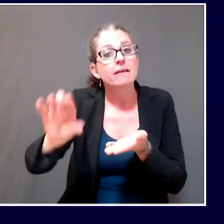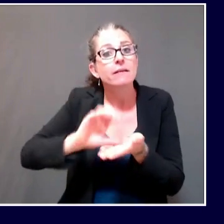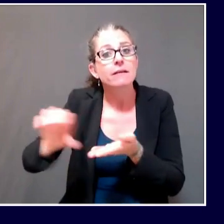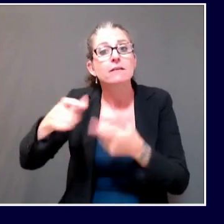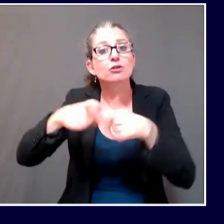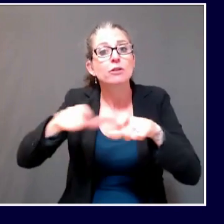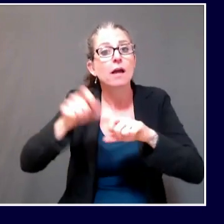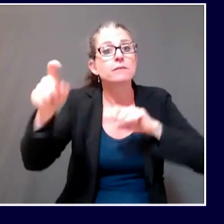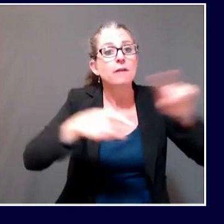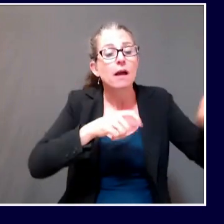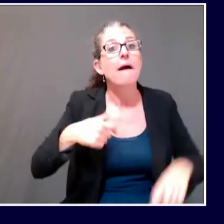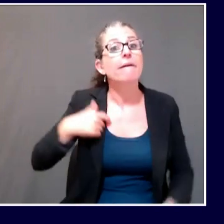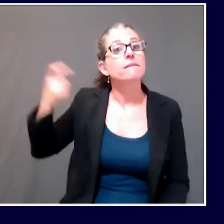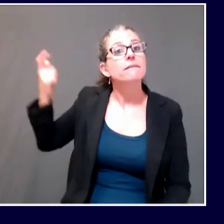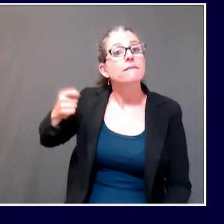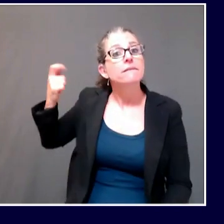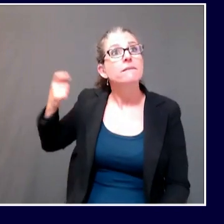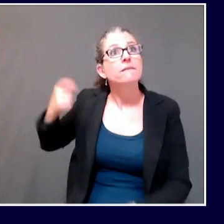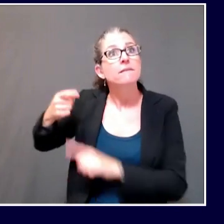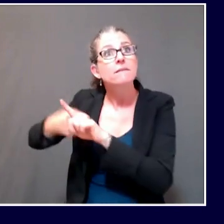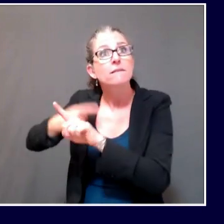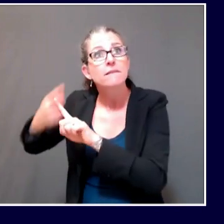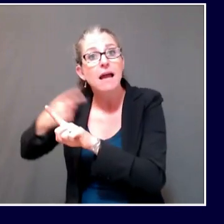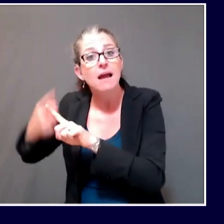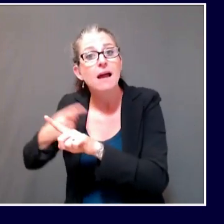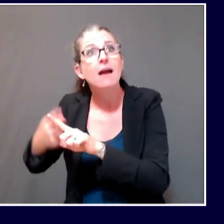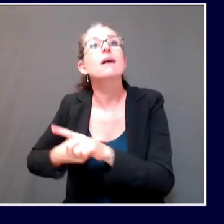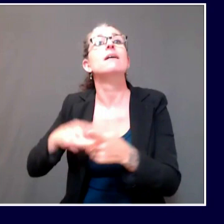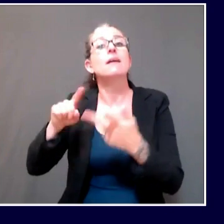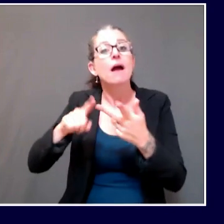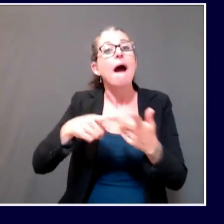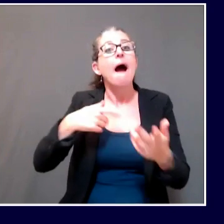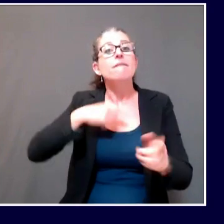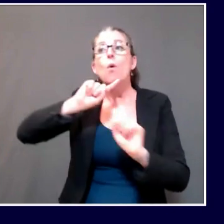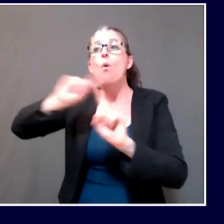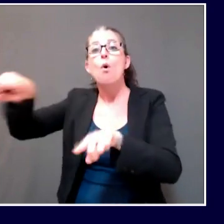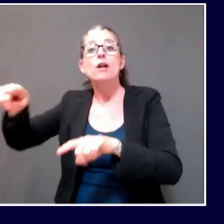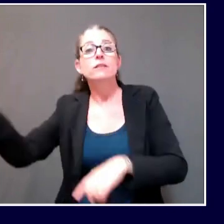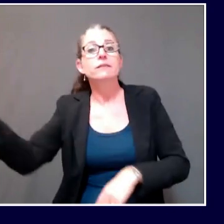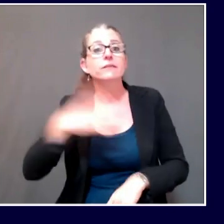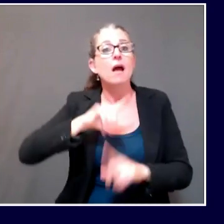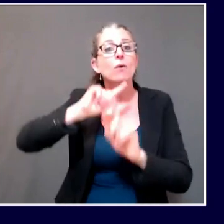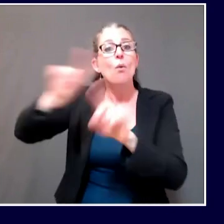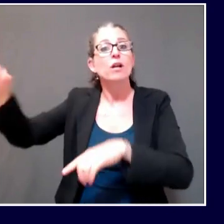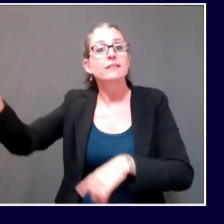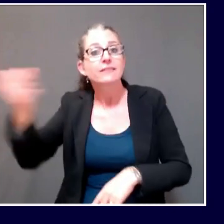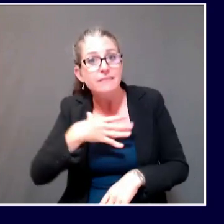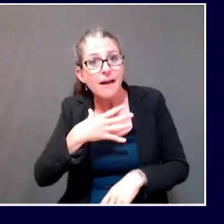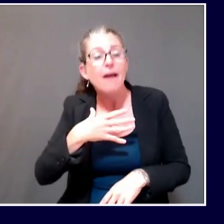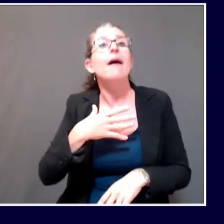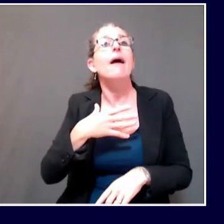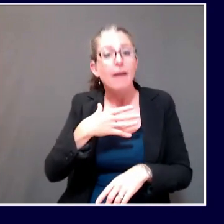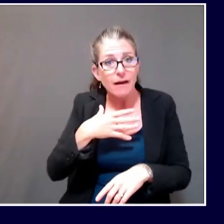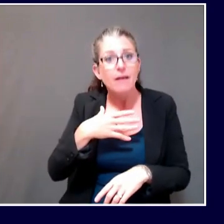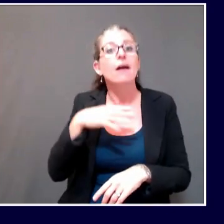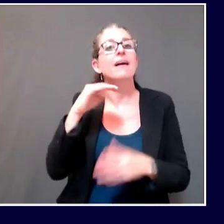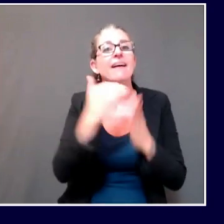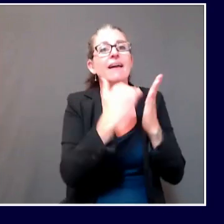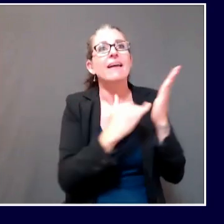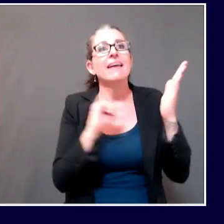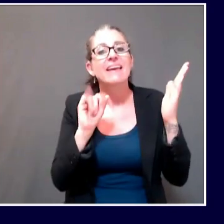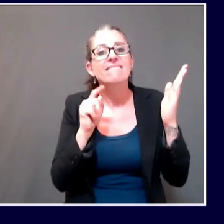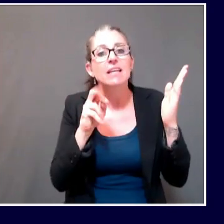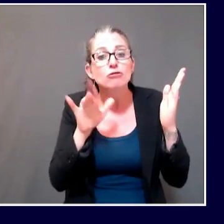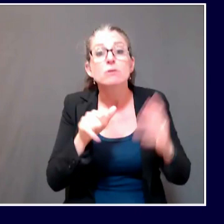replenishing inventory or other necessary reopening costs, or the purchase of personal protective equipment required by the business.